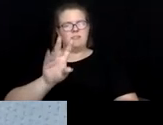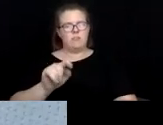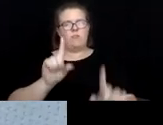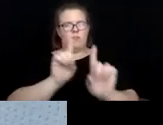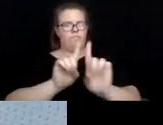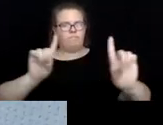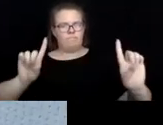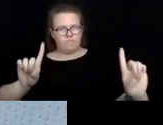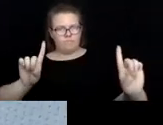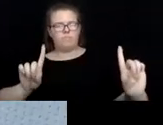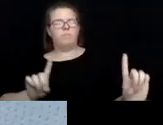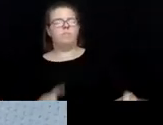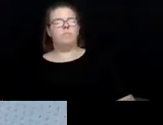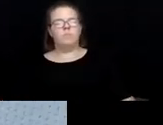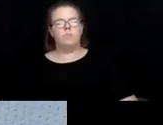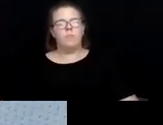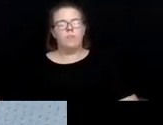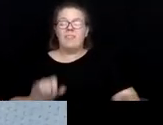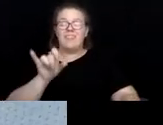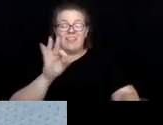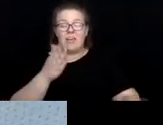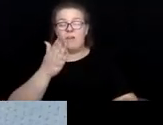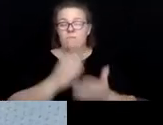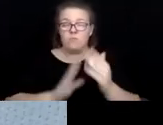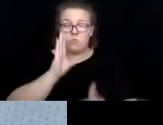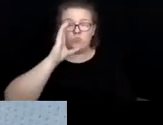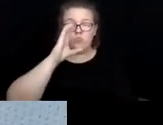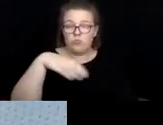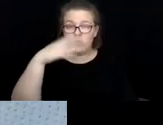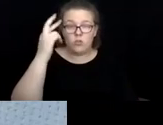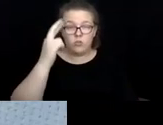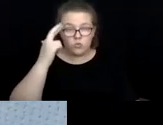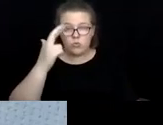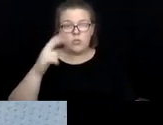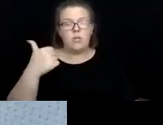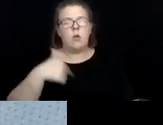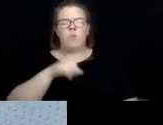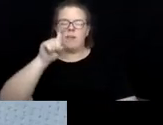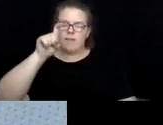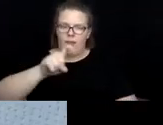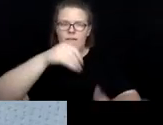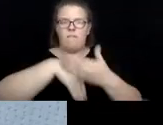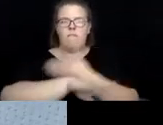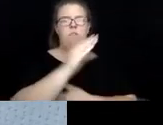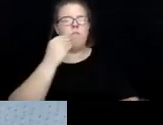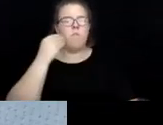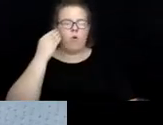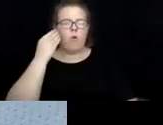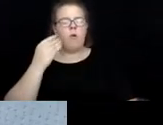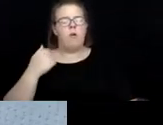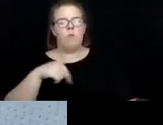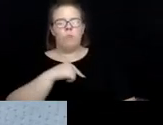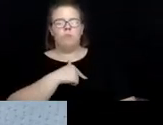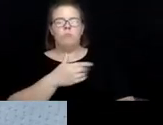And if for some strange reason that we have to go into the home, we ask